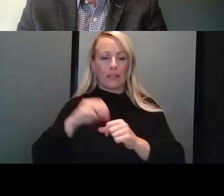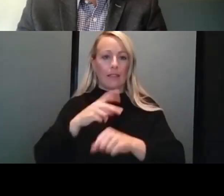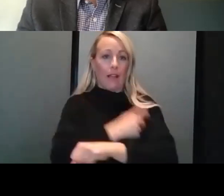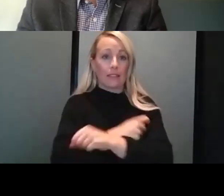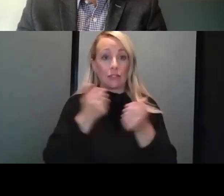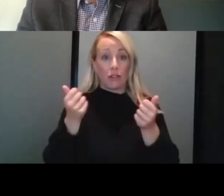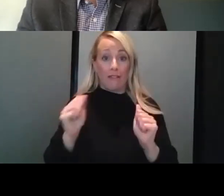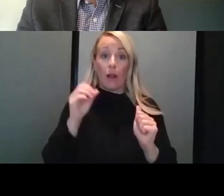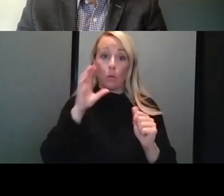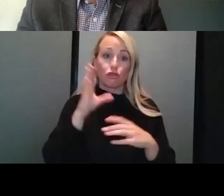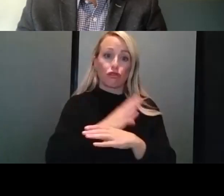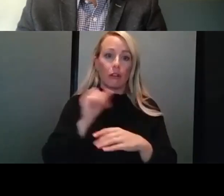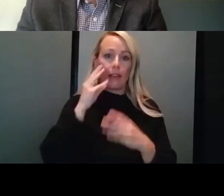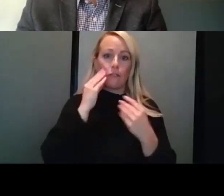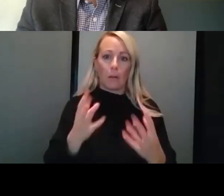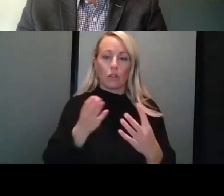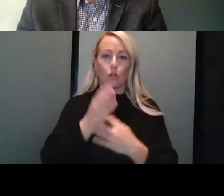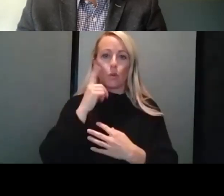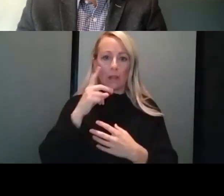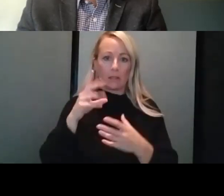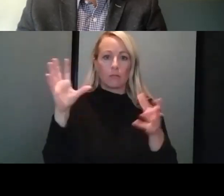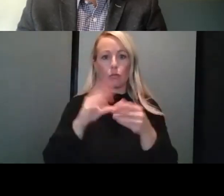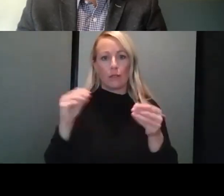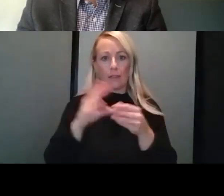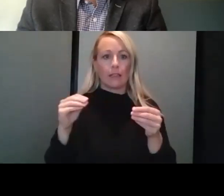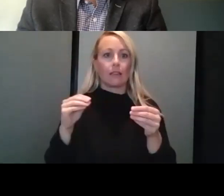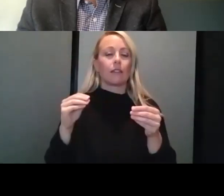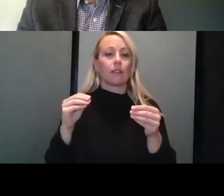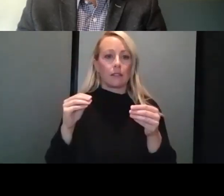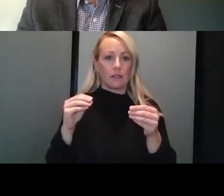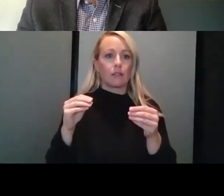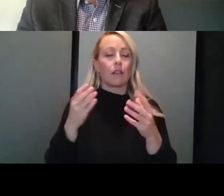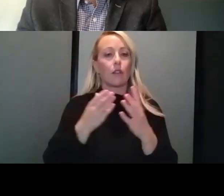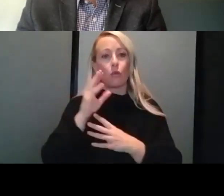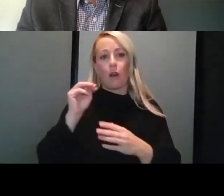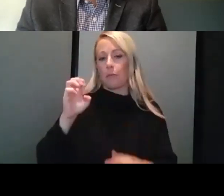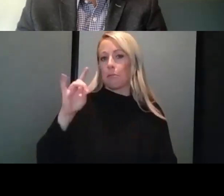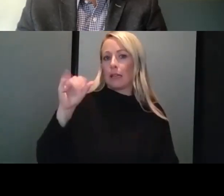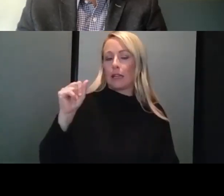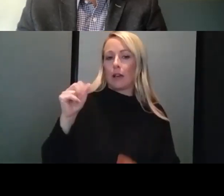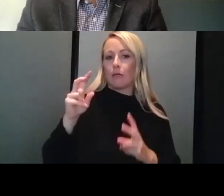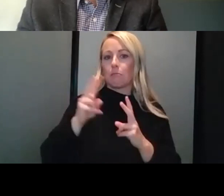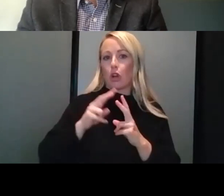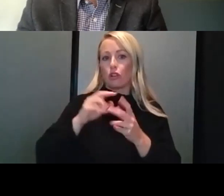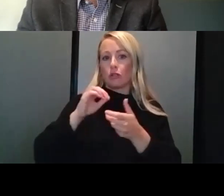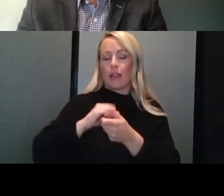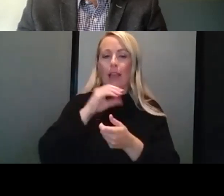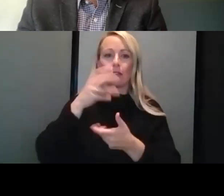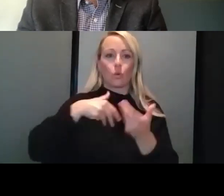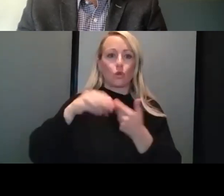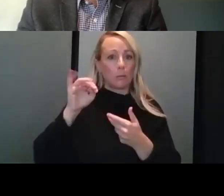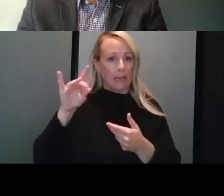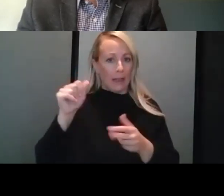we will share that information through these briefings, through our media partners, and our social media as well